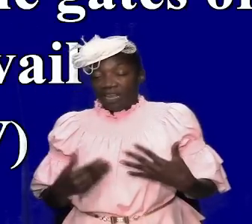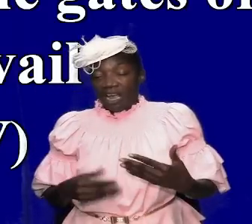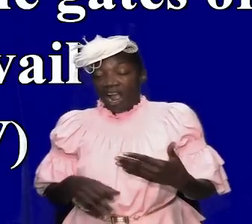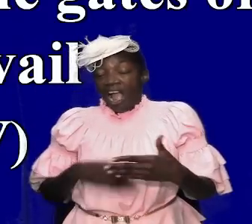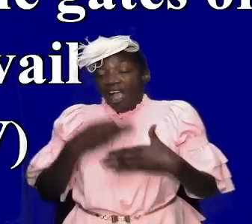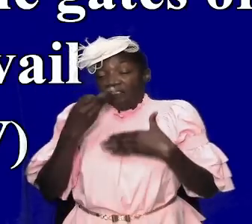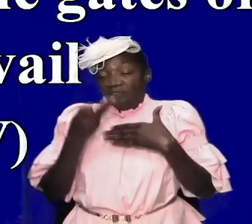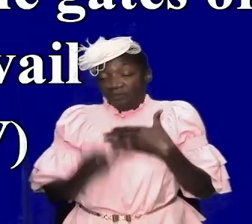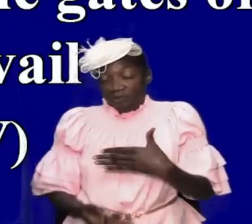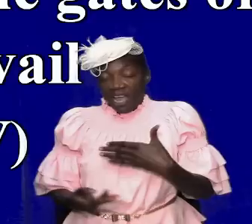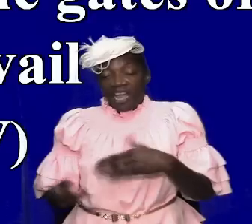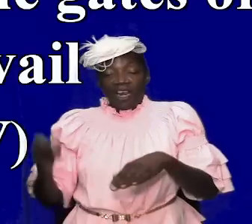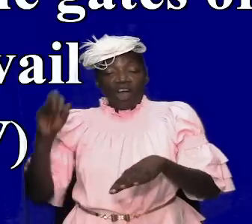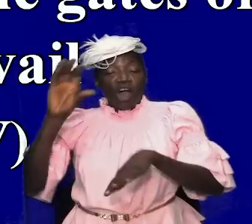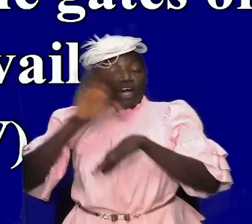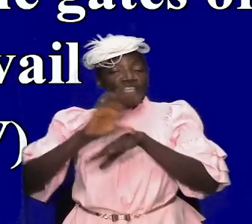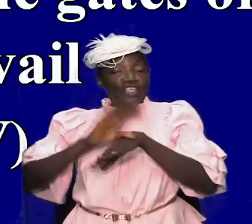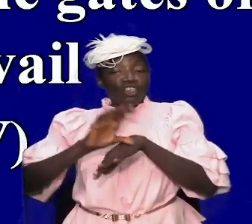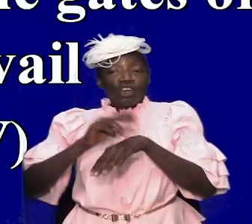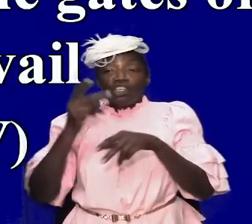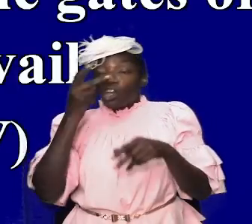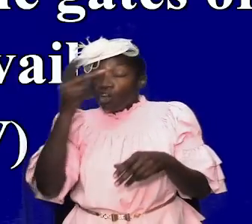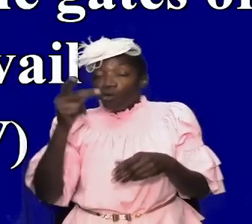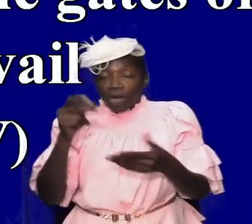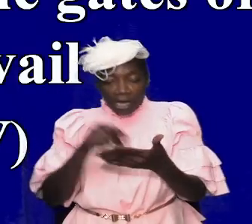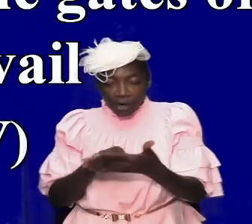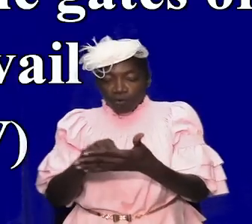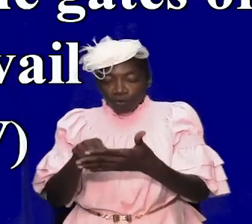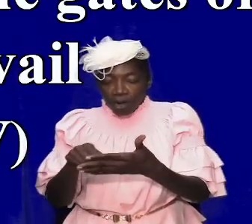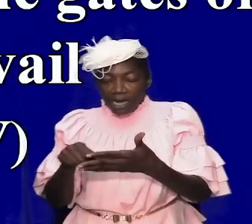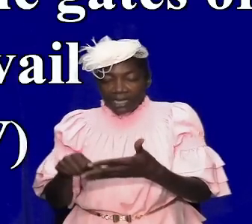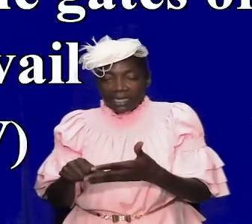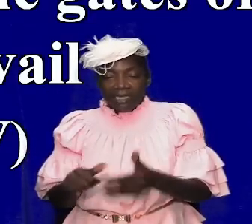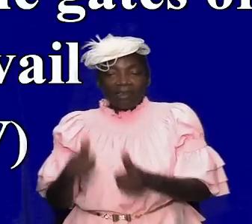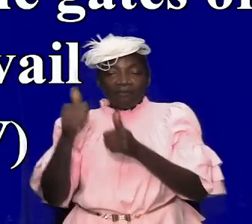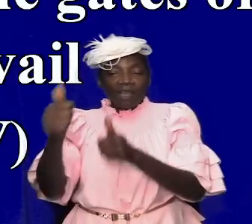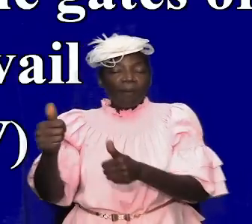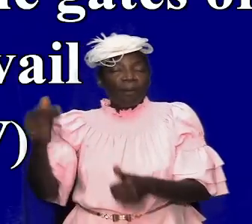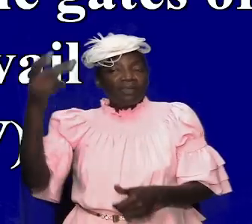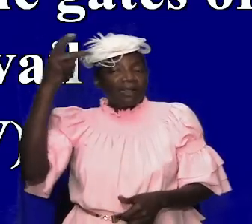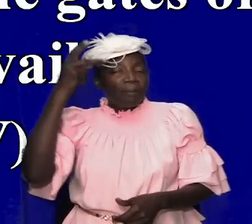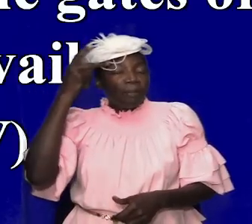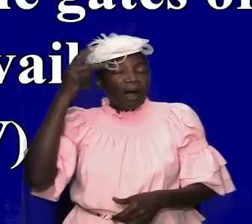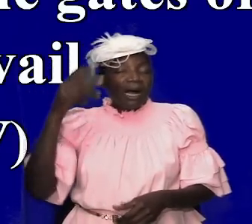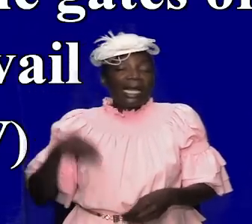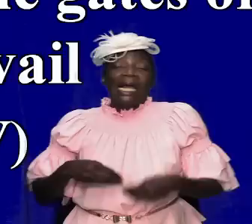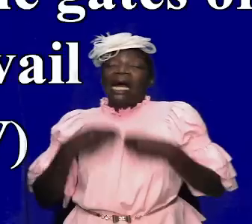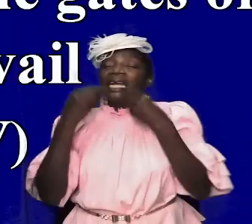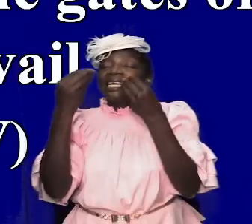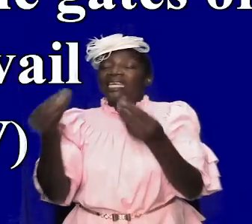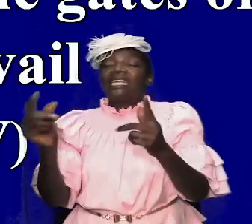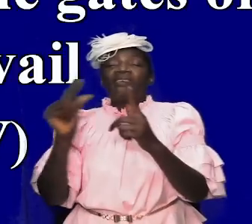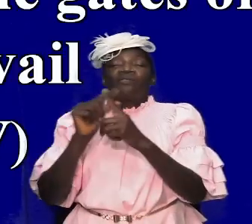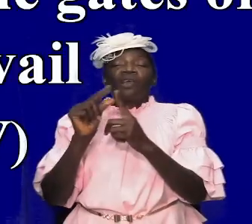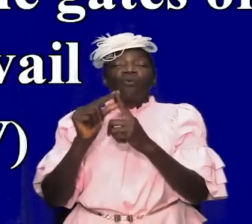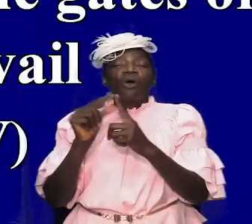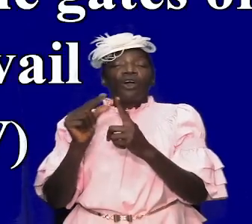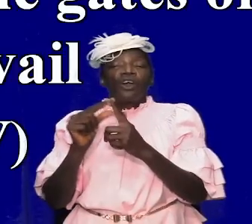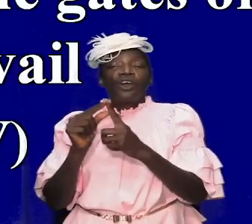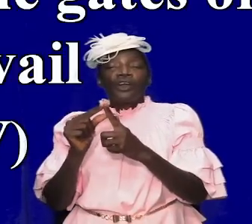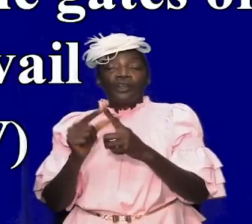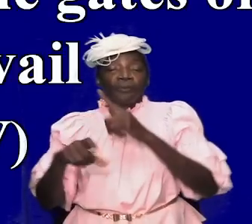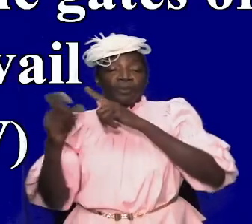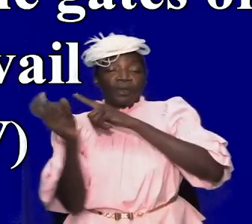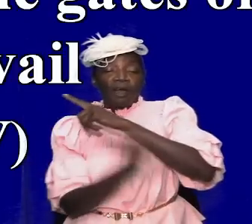when you look at the writings of the apostle paul and some of the other other apostles and they gave their word of of chastisement